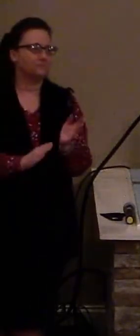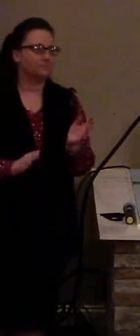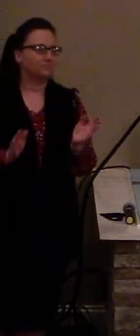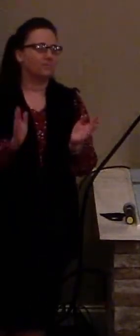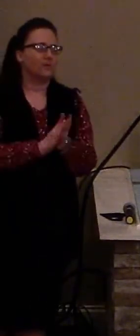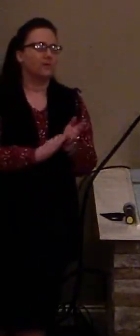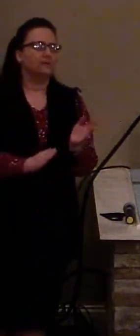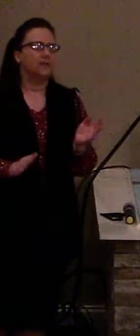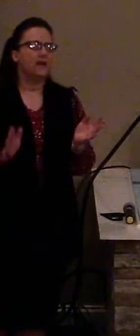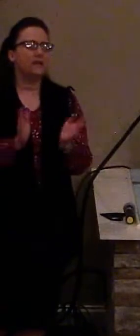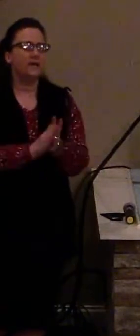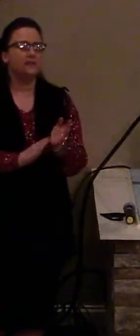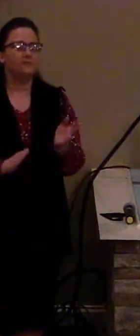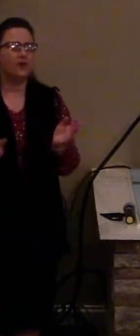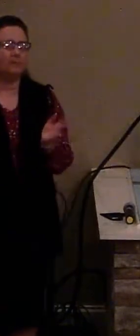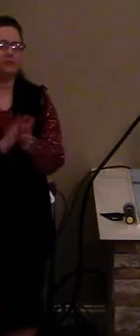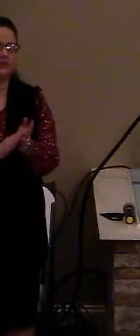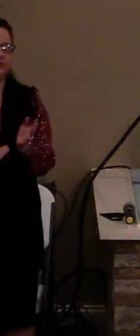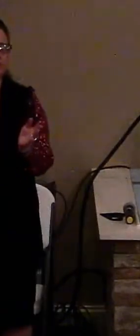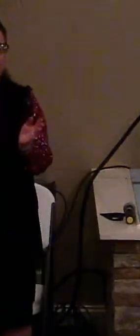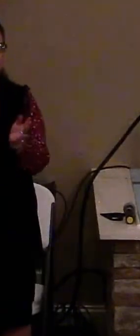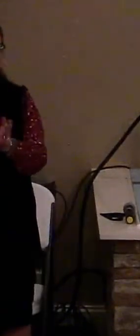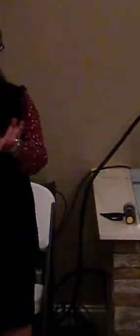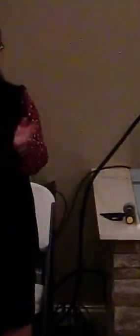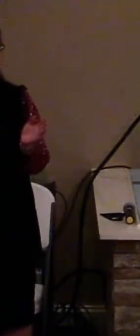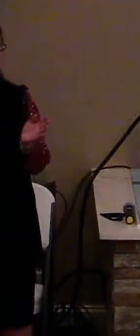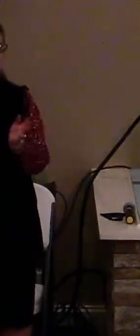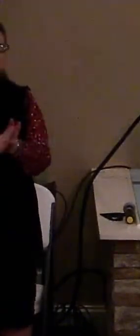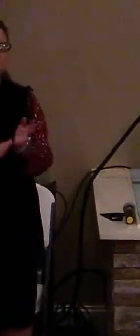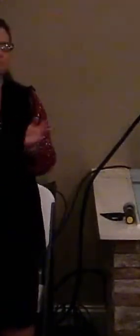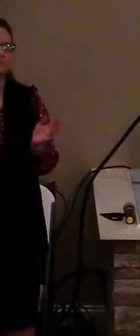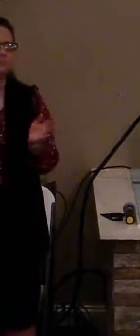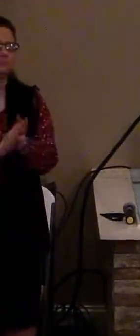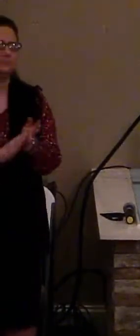take nothing for my journey now.